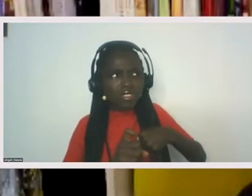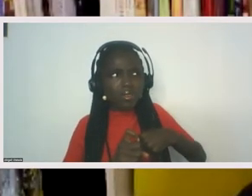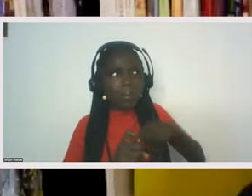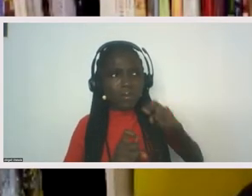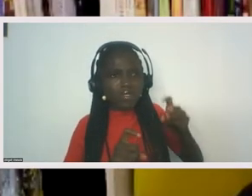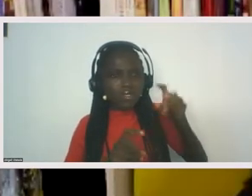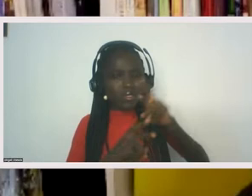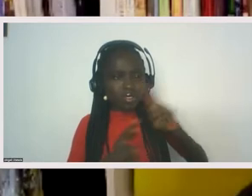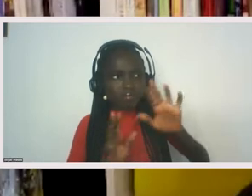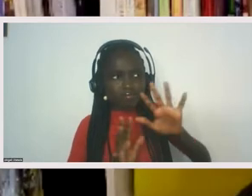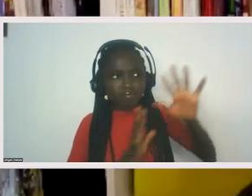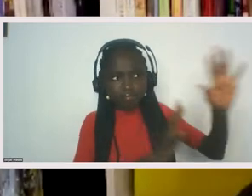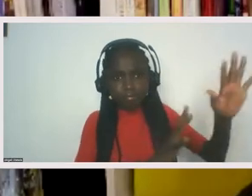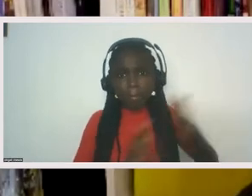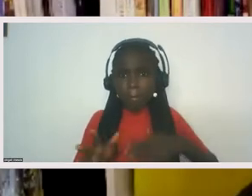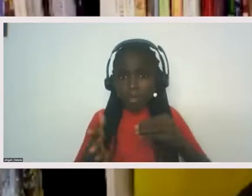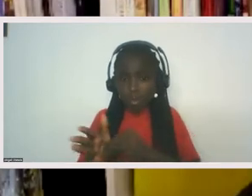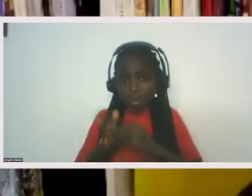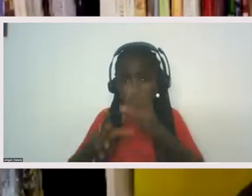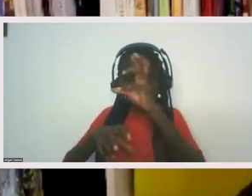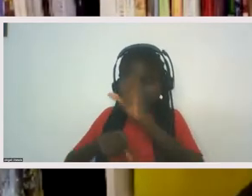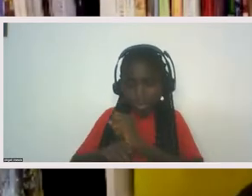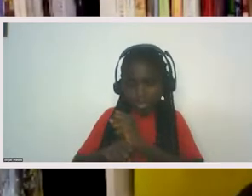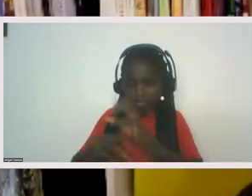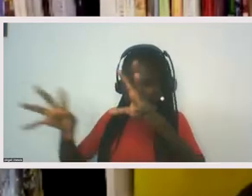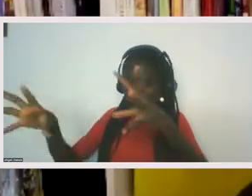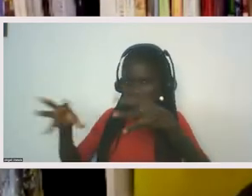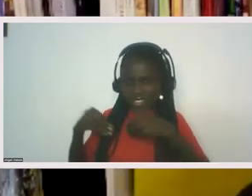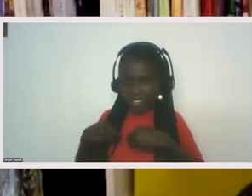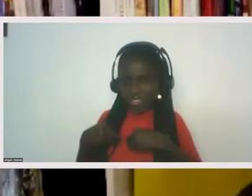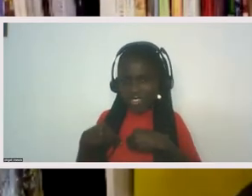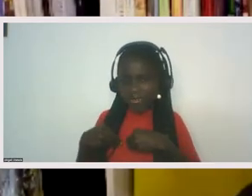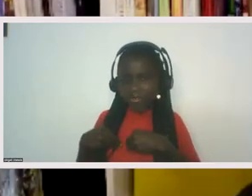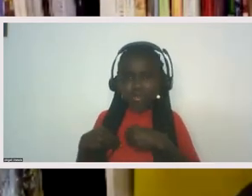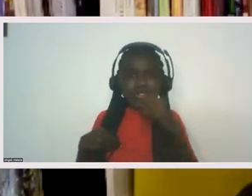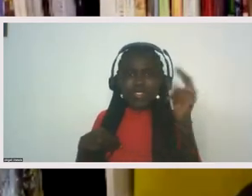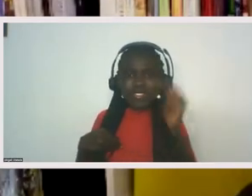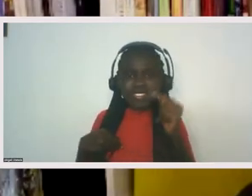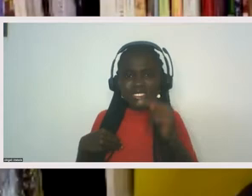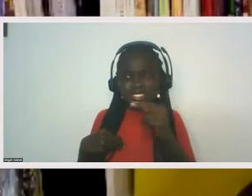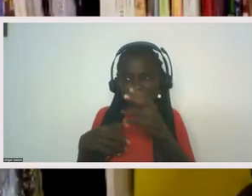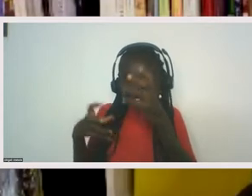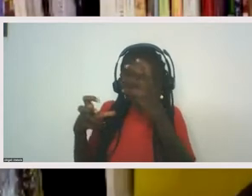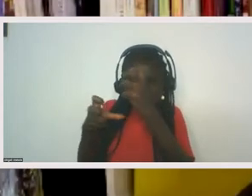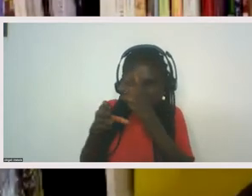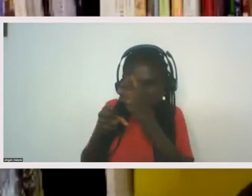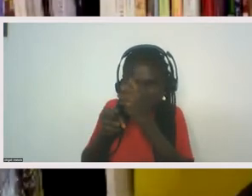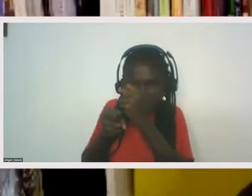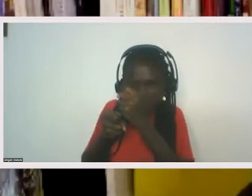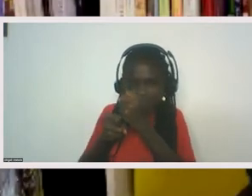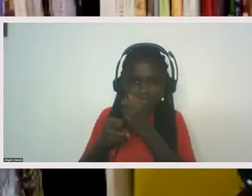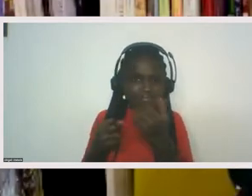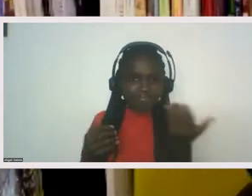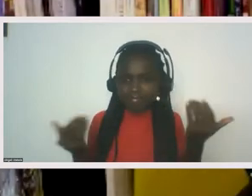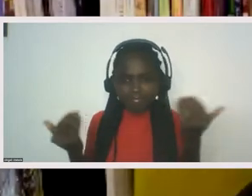and the intersectionality of my own without needing to, to drag it down or minimize it or shrink it. So it's palatable.